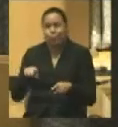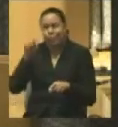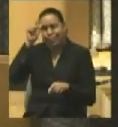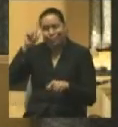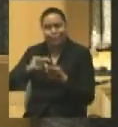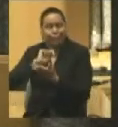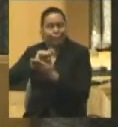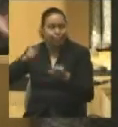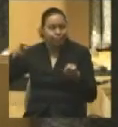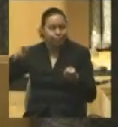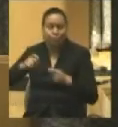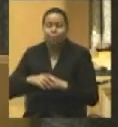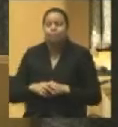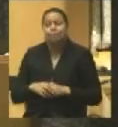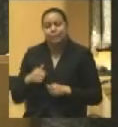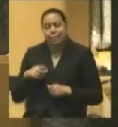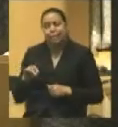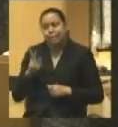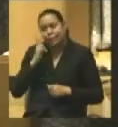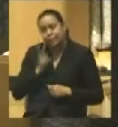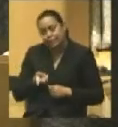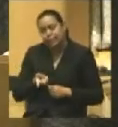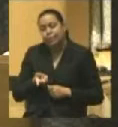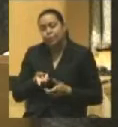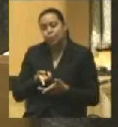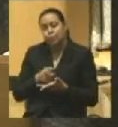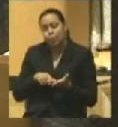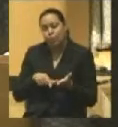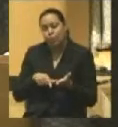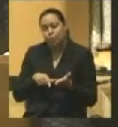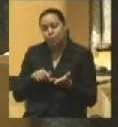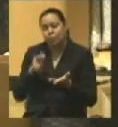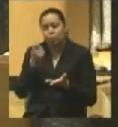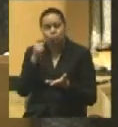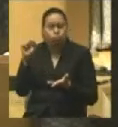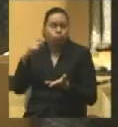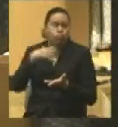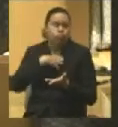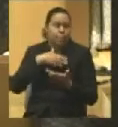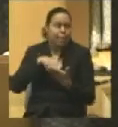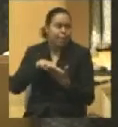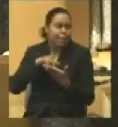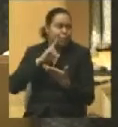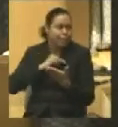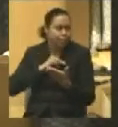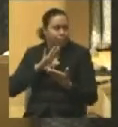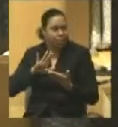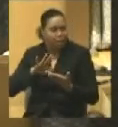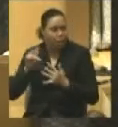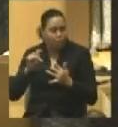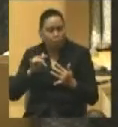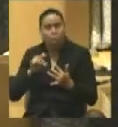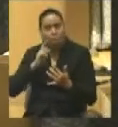I had seen what protests against the Vietnam War could